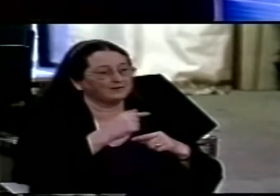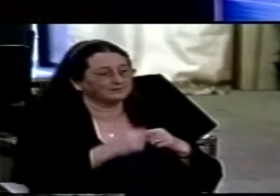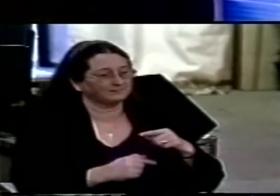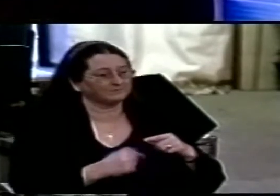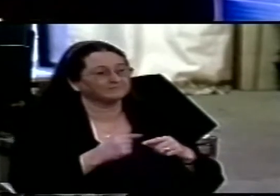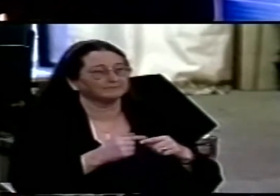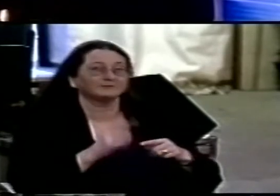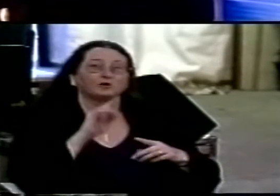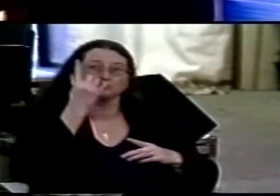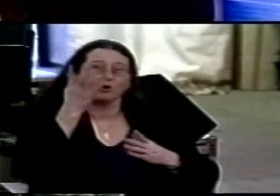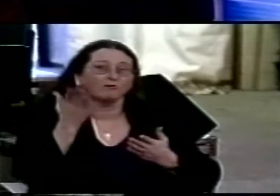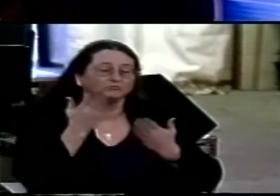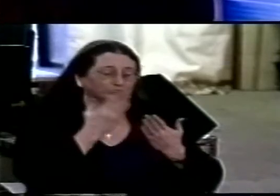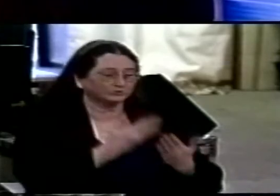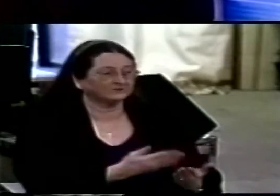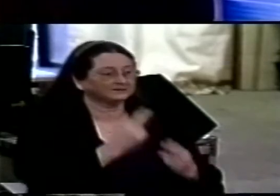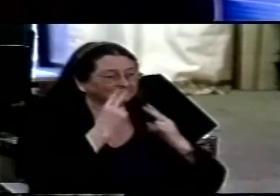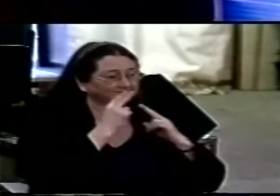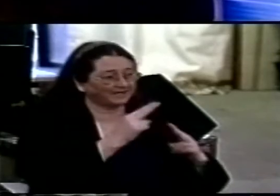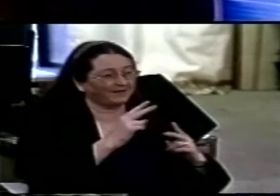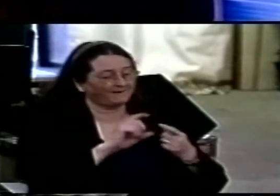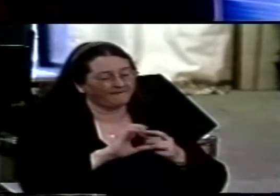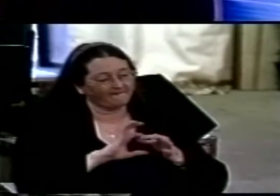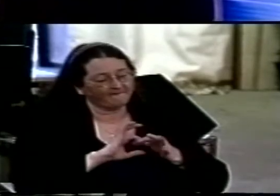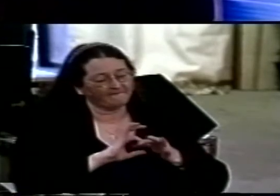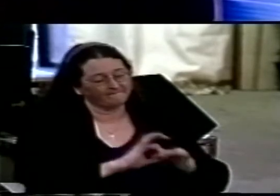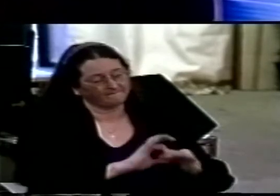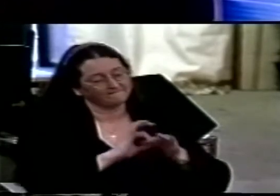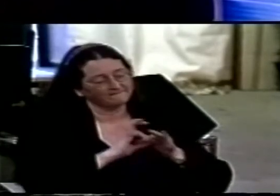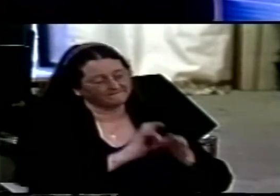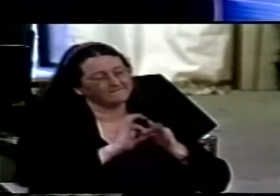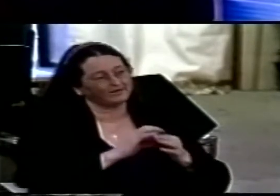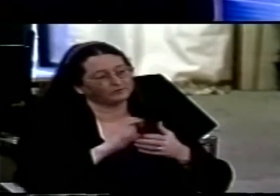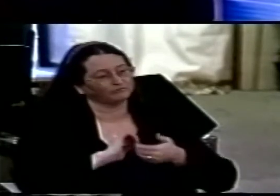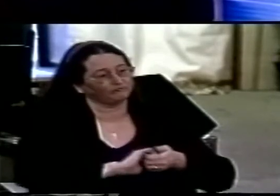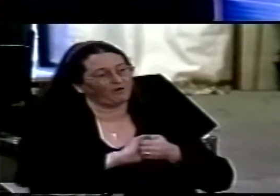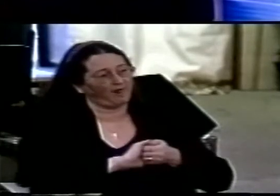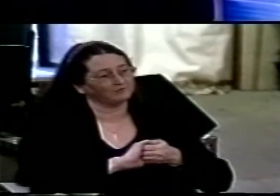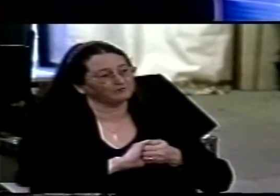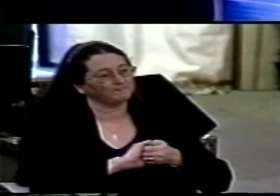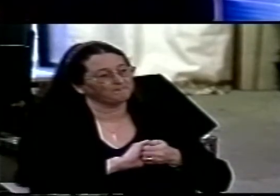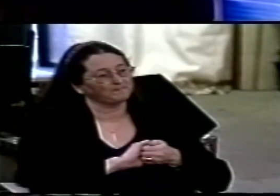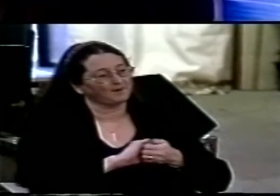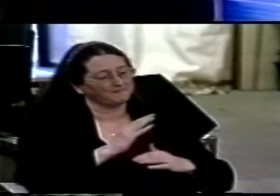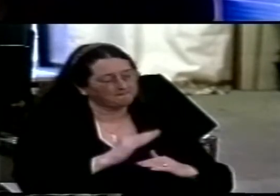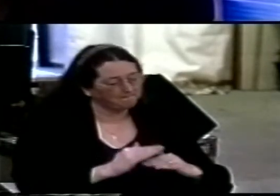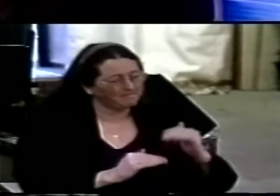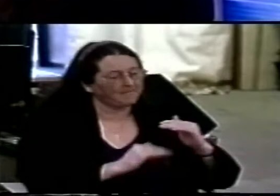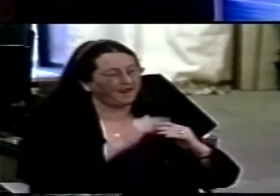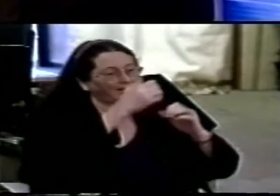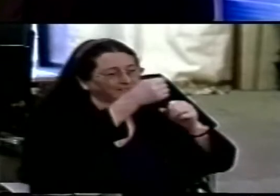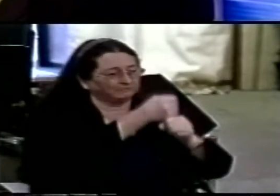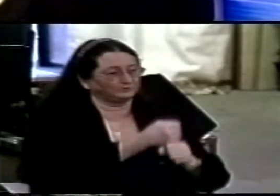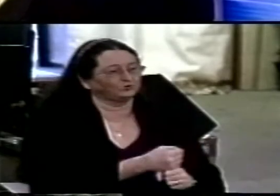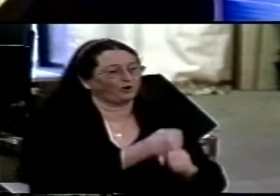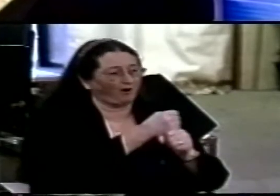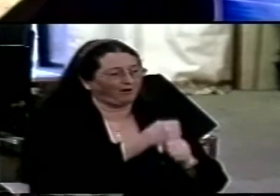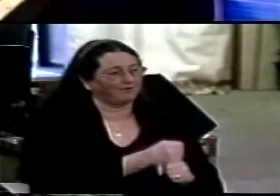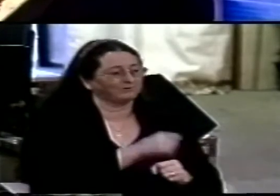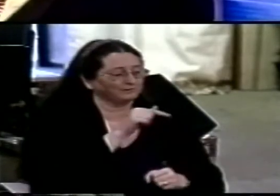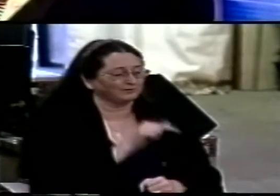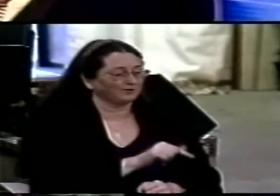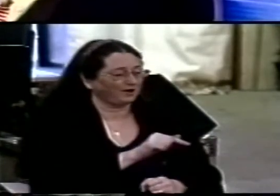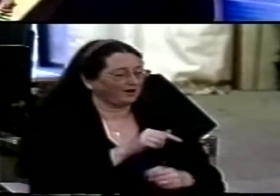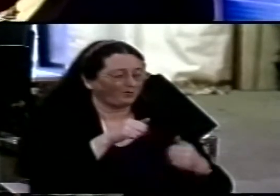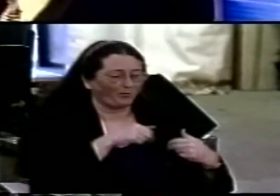and fixed relationships and built church in